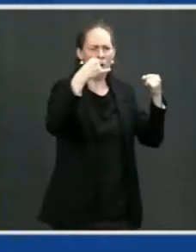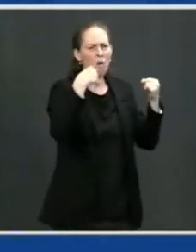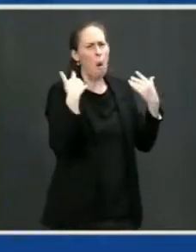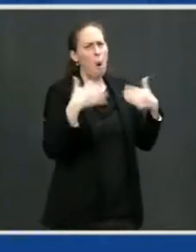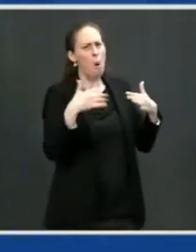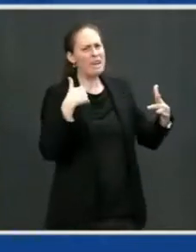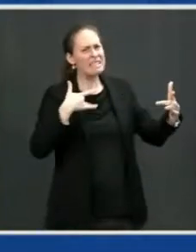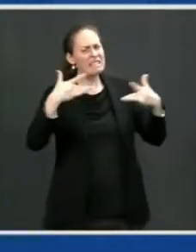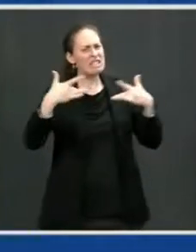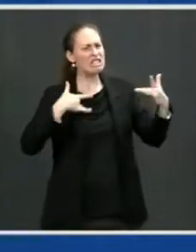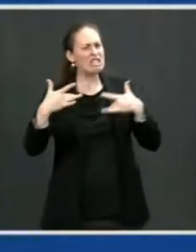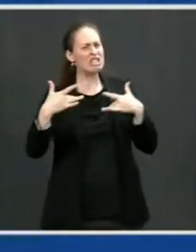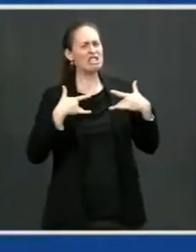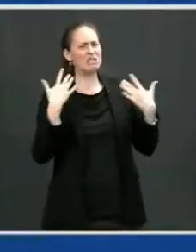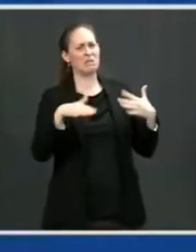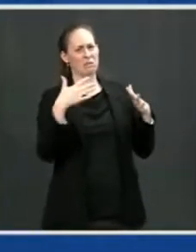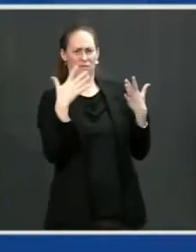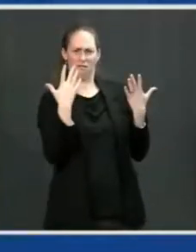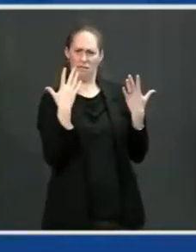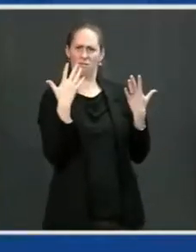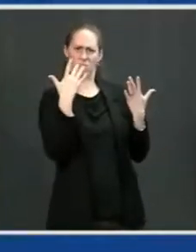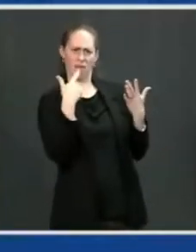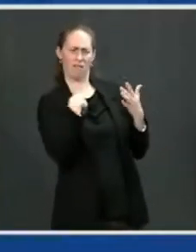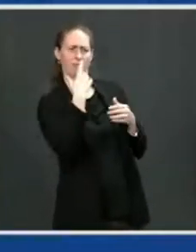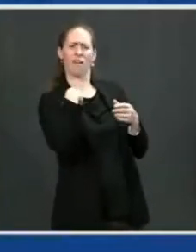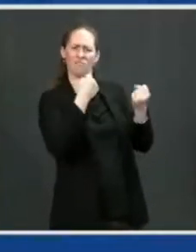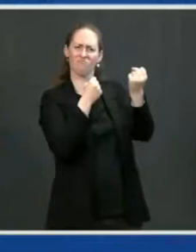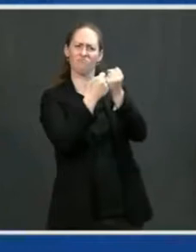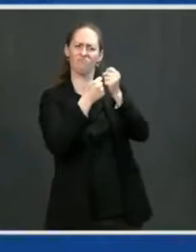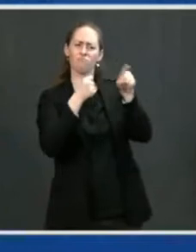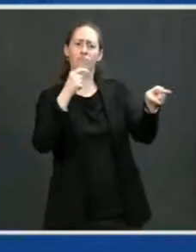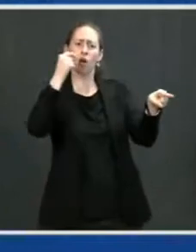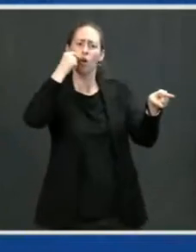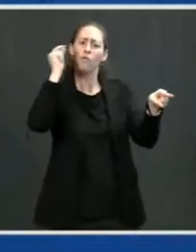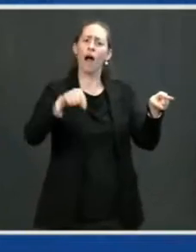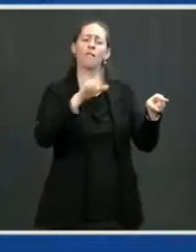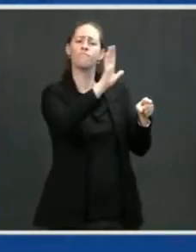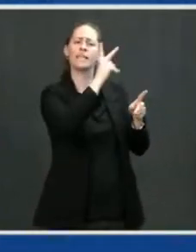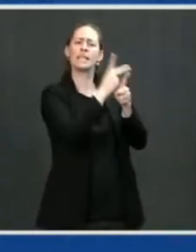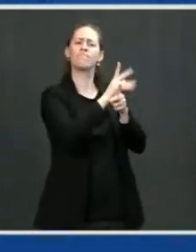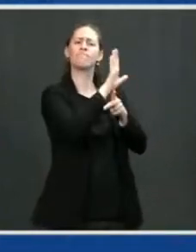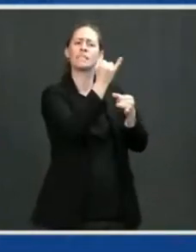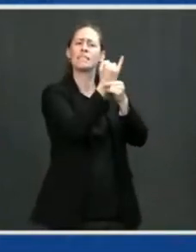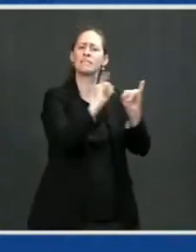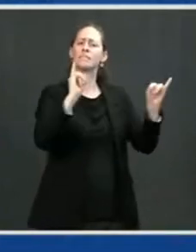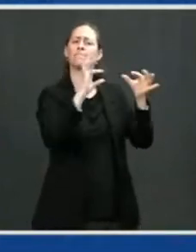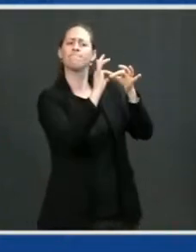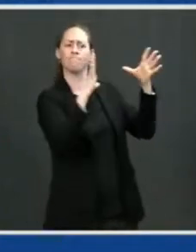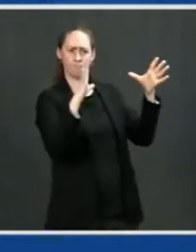support for the sovereignty and territorial integrity of Ukraine, and I strongly urged him to refrain from any military action.